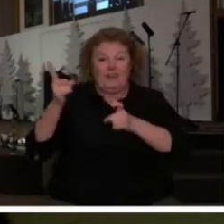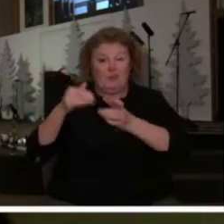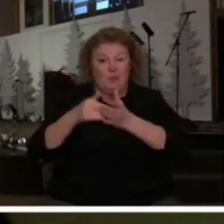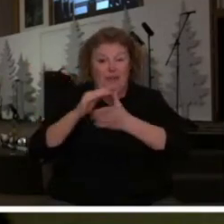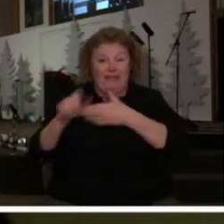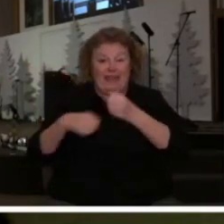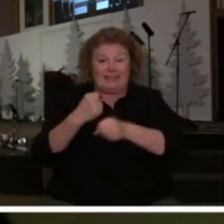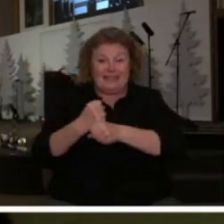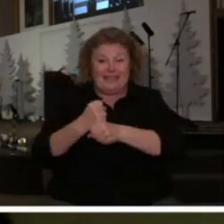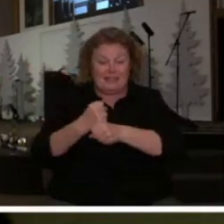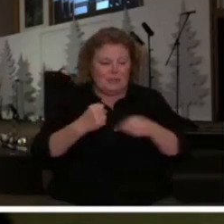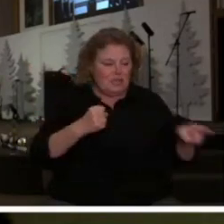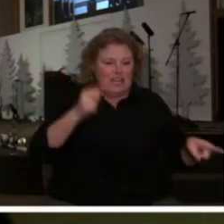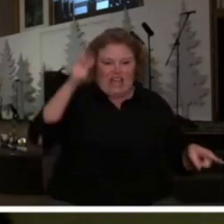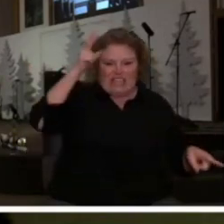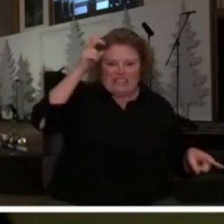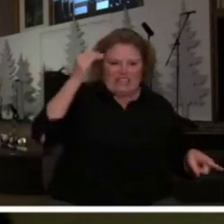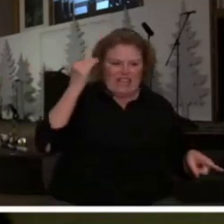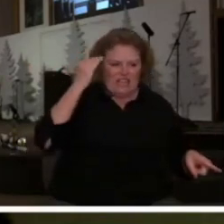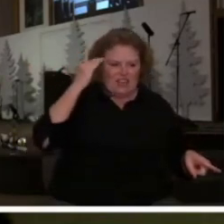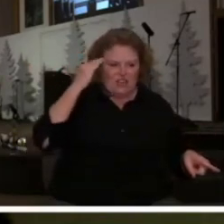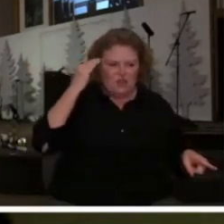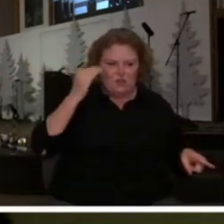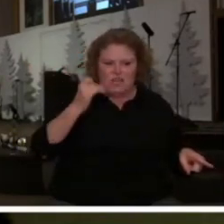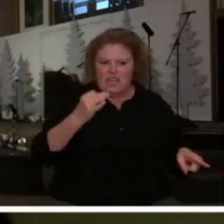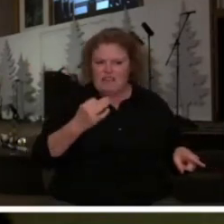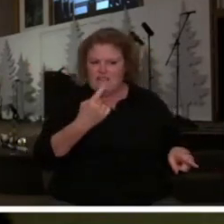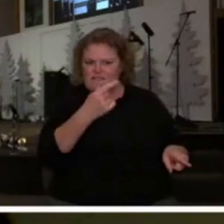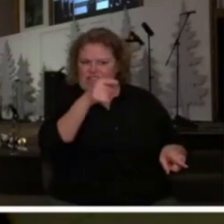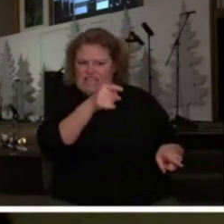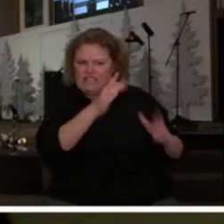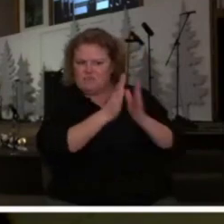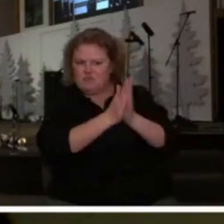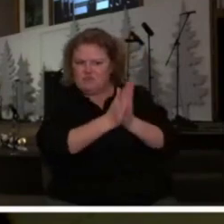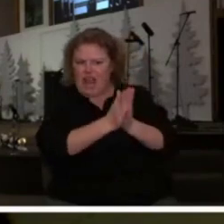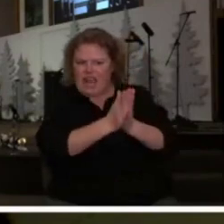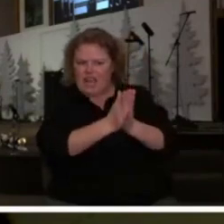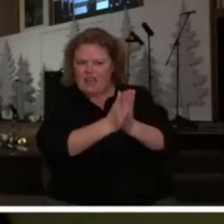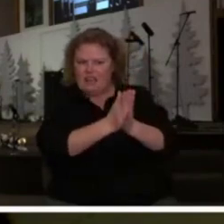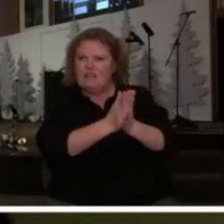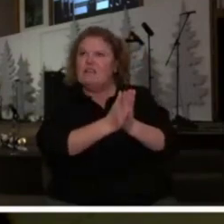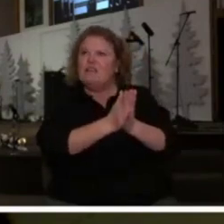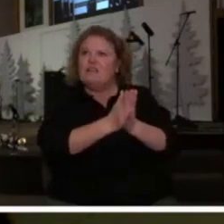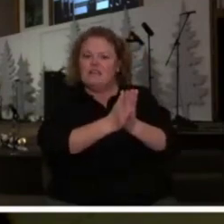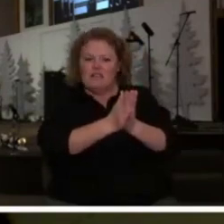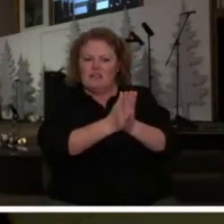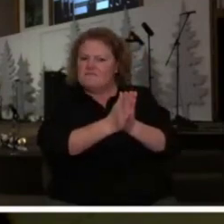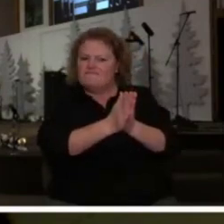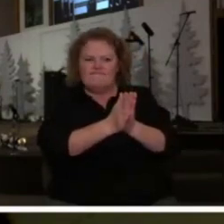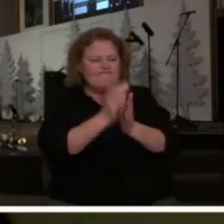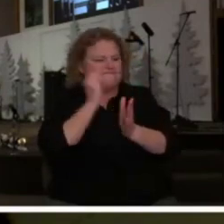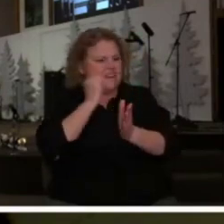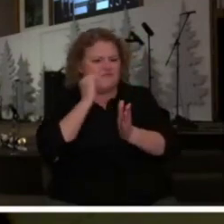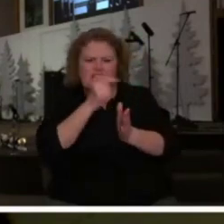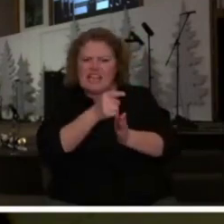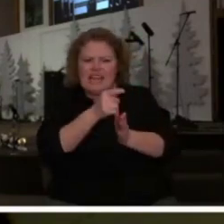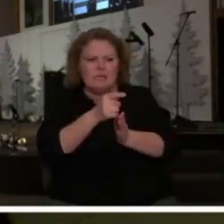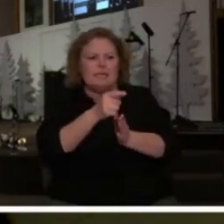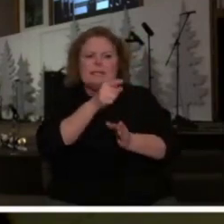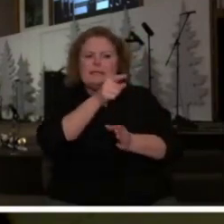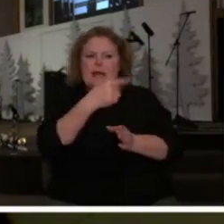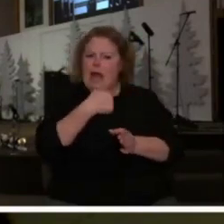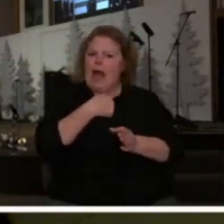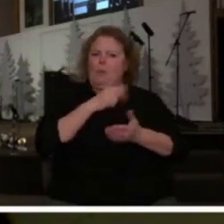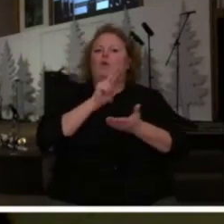knew as long as there was a man that was praying and declaring the promises of God in daily prayer he would